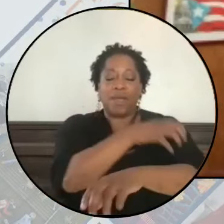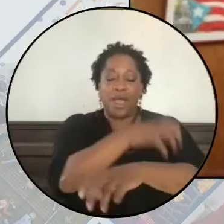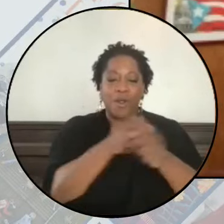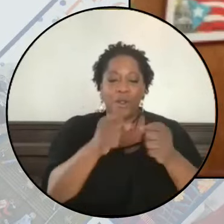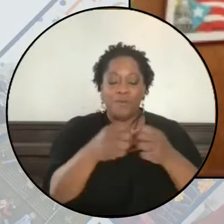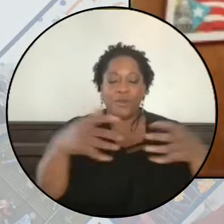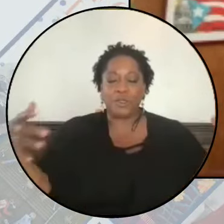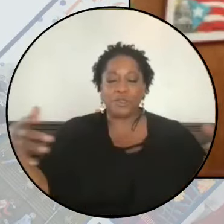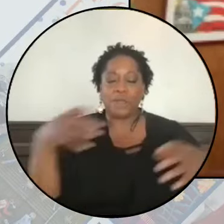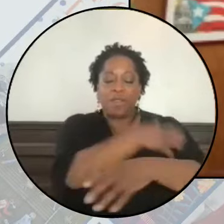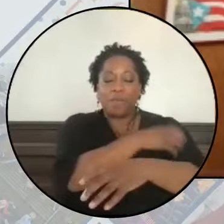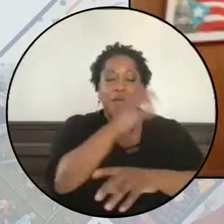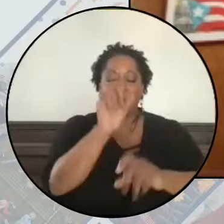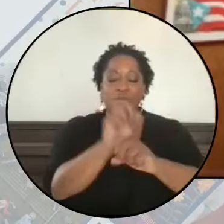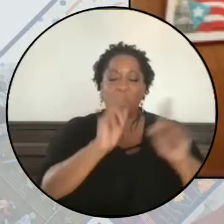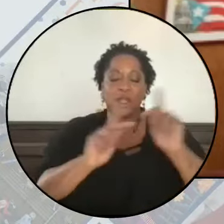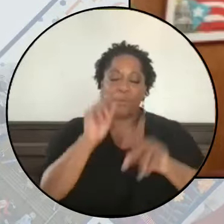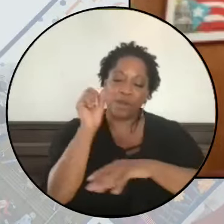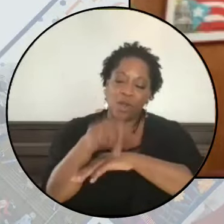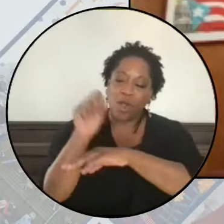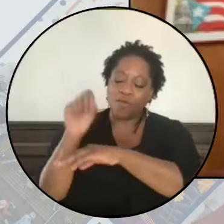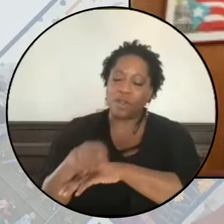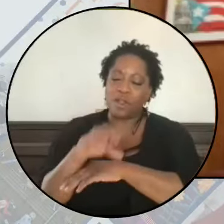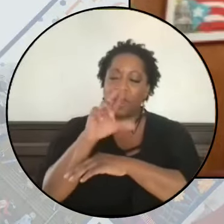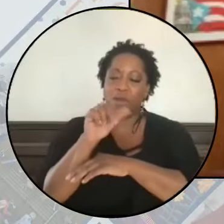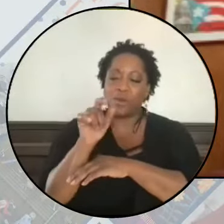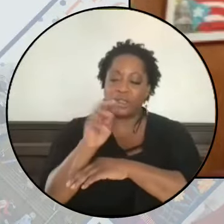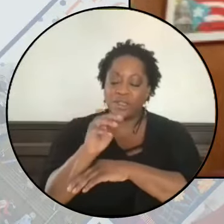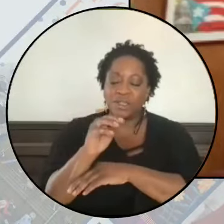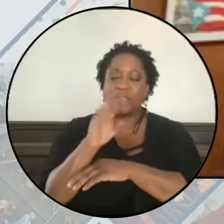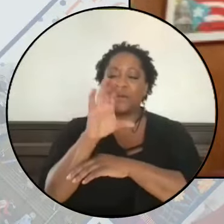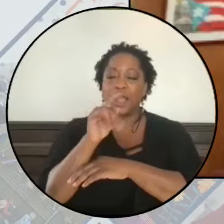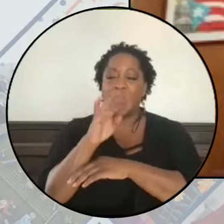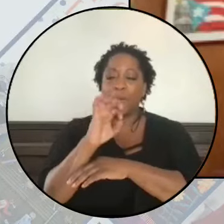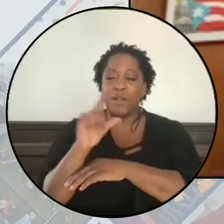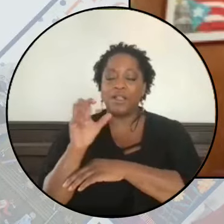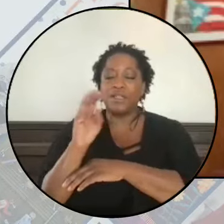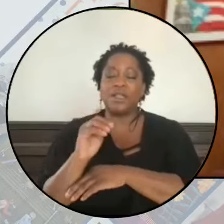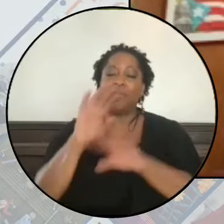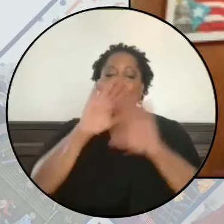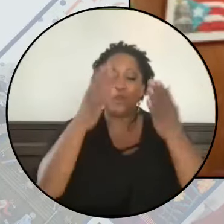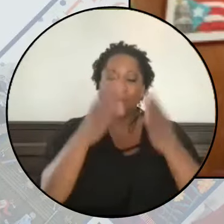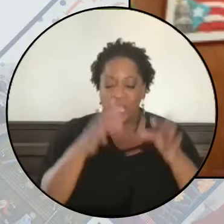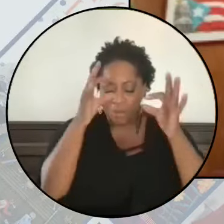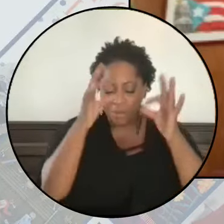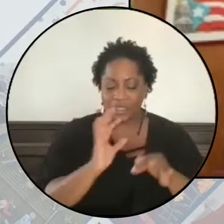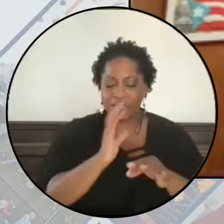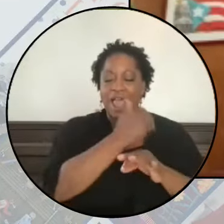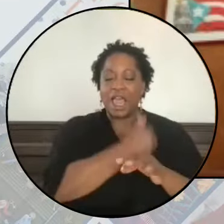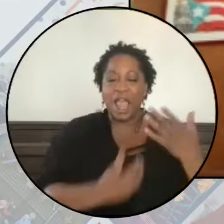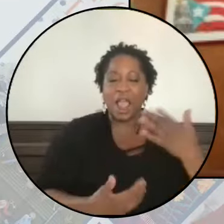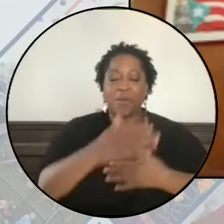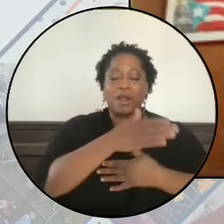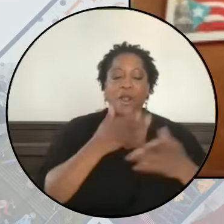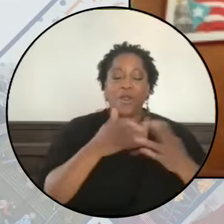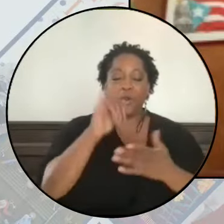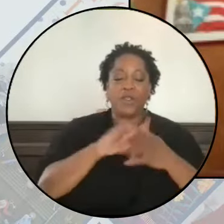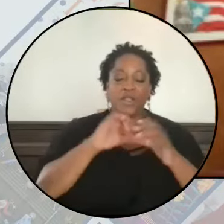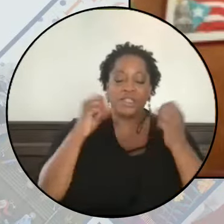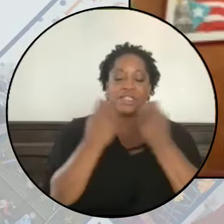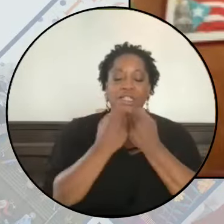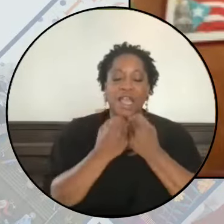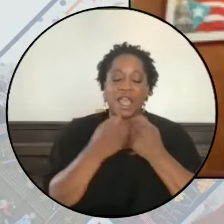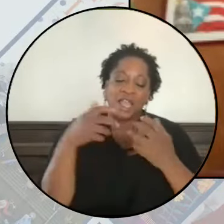capacity of working people, to overcome capitalism and racism, to shape and determine our economic and political priorities for this society.